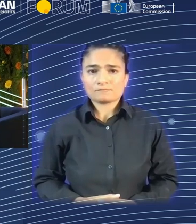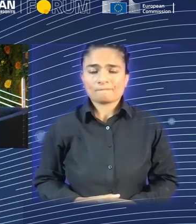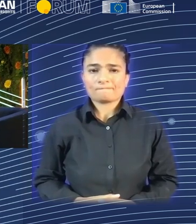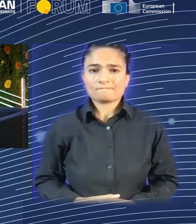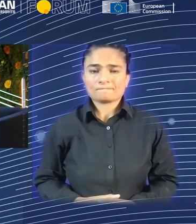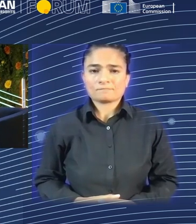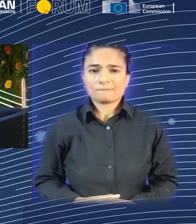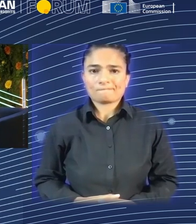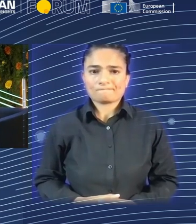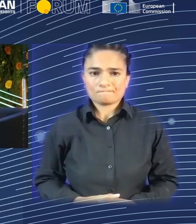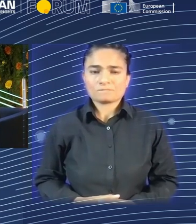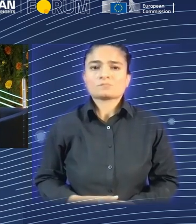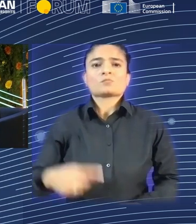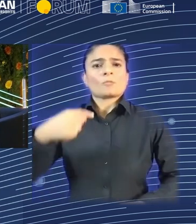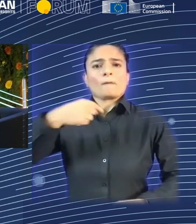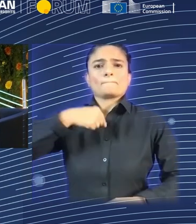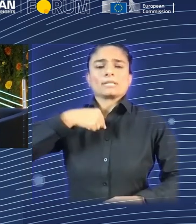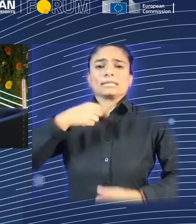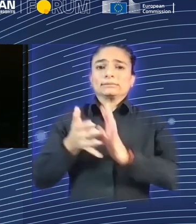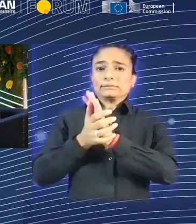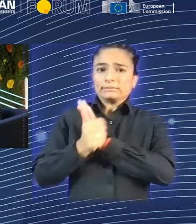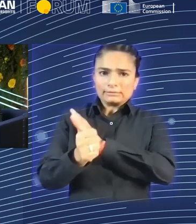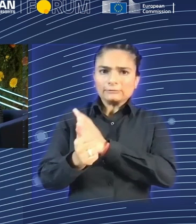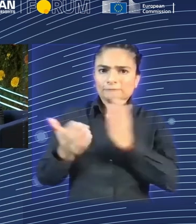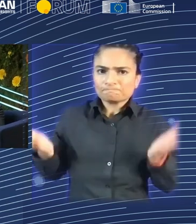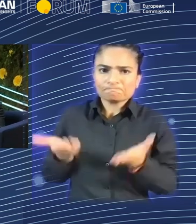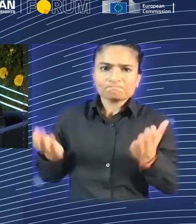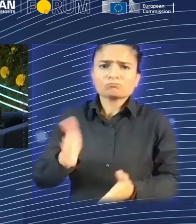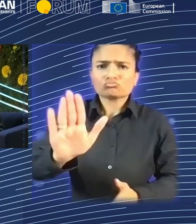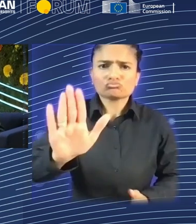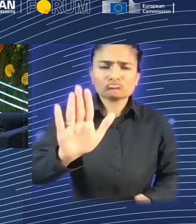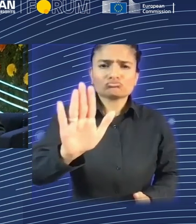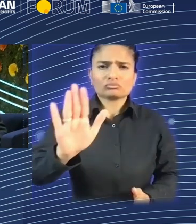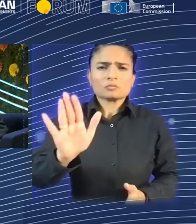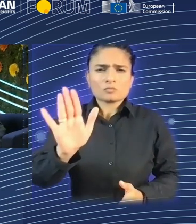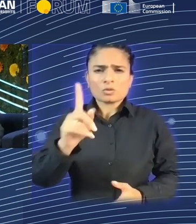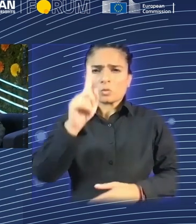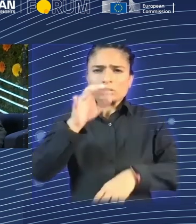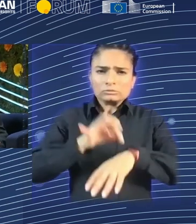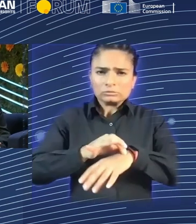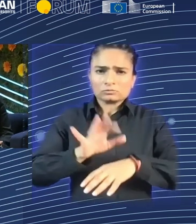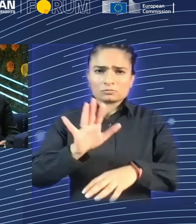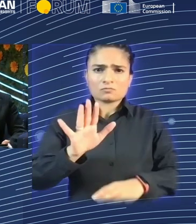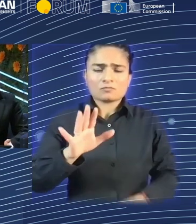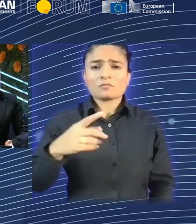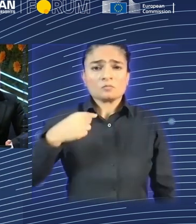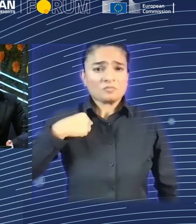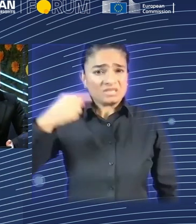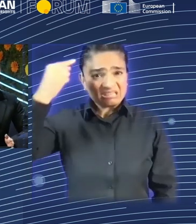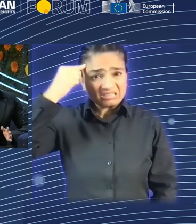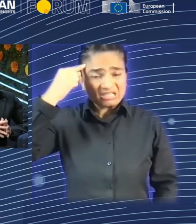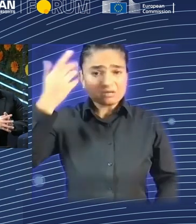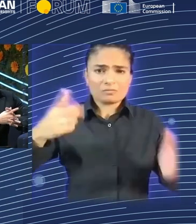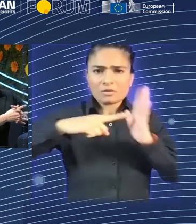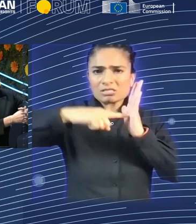Give us just a second. So, I do think there is a demographic, definitely we aging, and we see with, like,